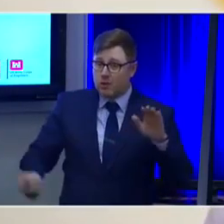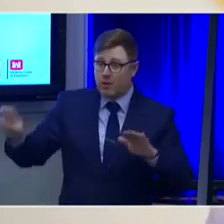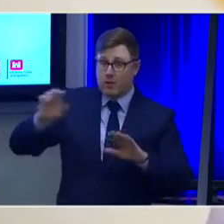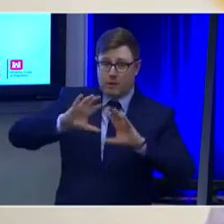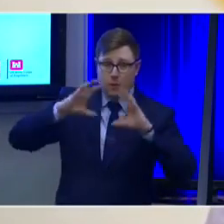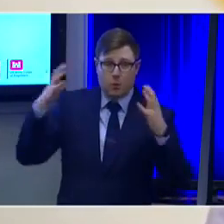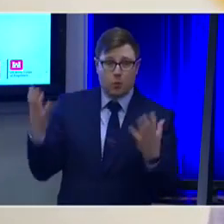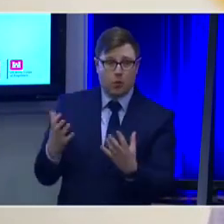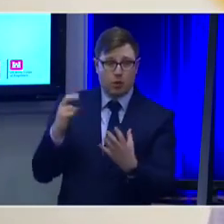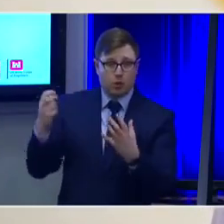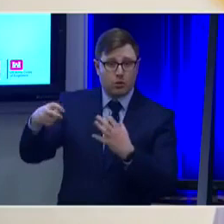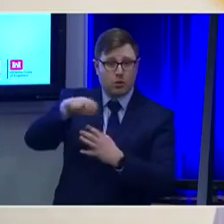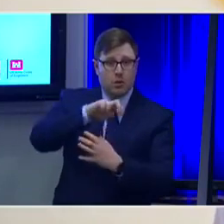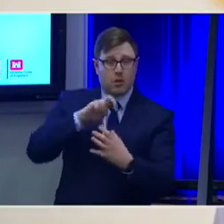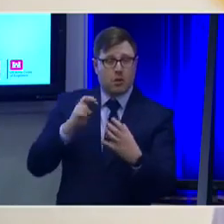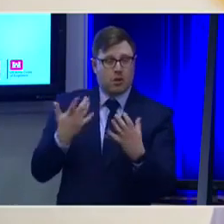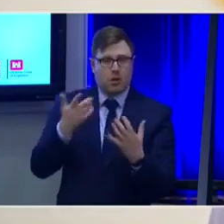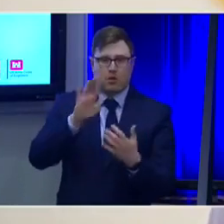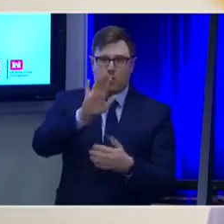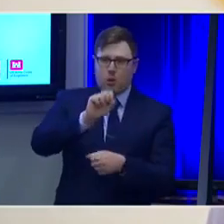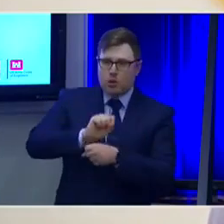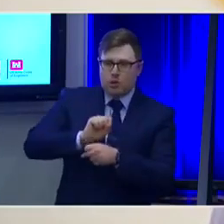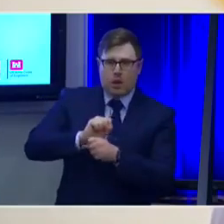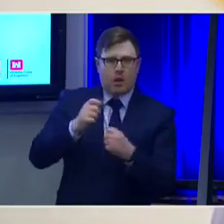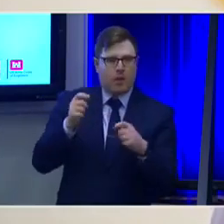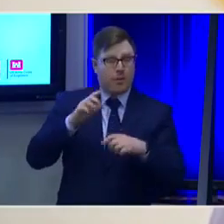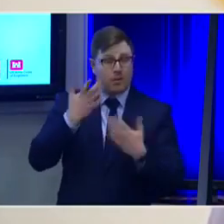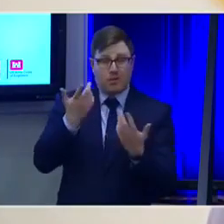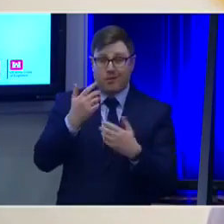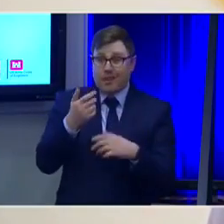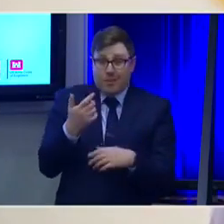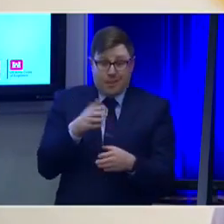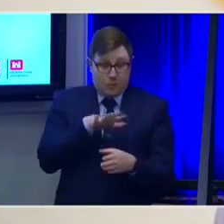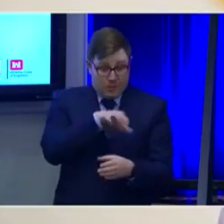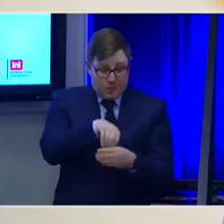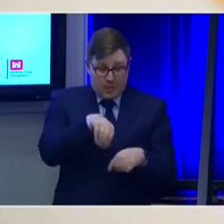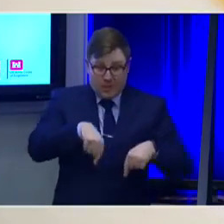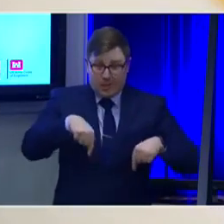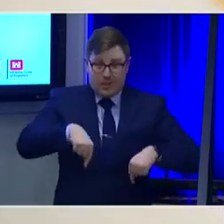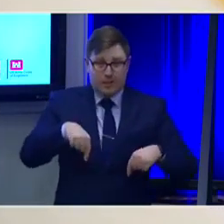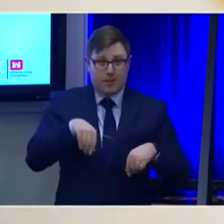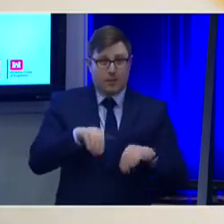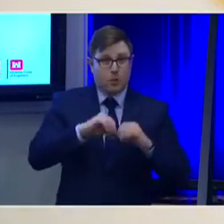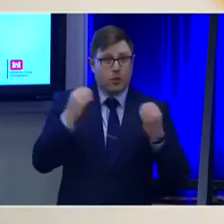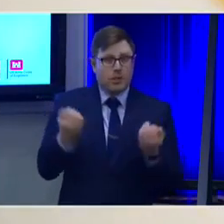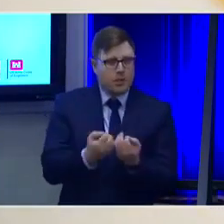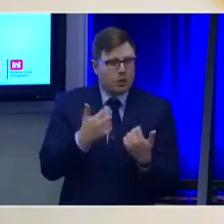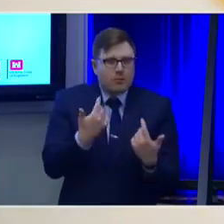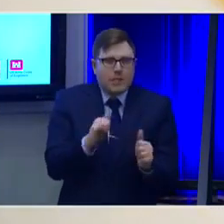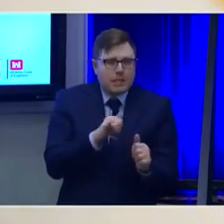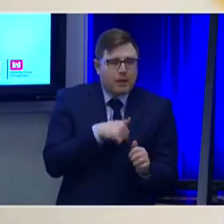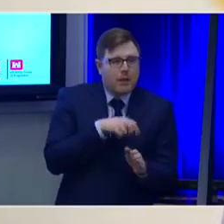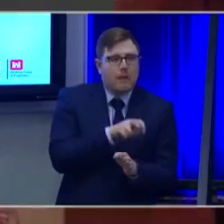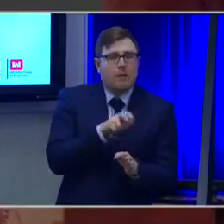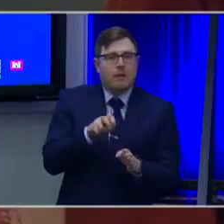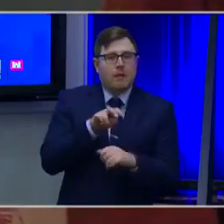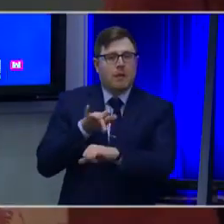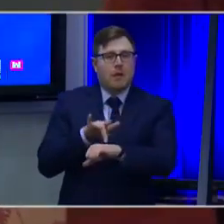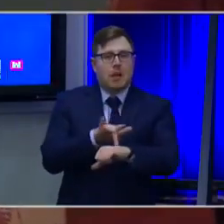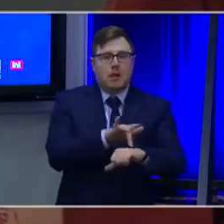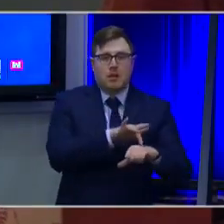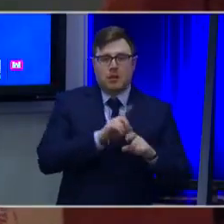you can do any job that you want, without ever having to change the organization you're with, and most importantly, your retirement plan.